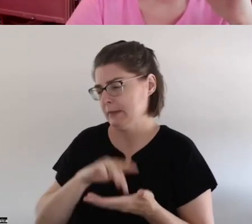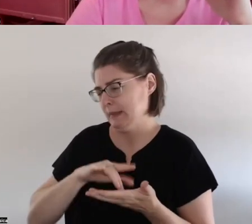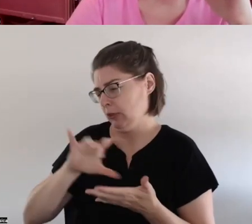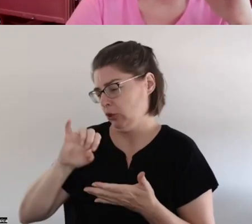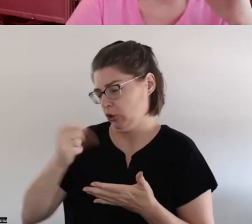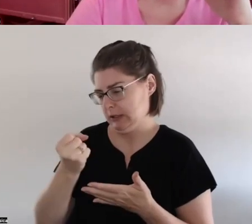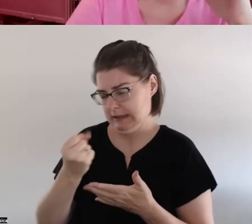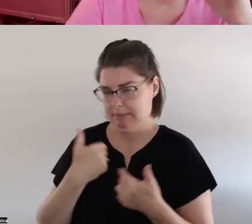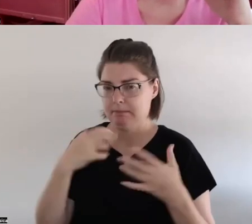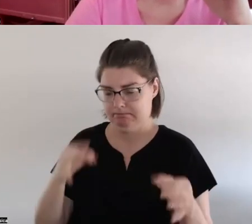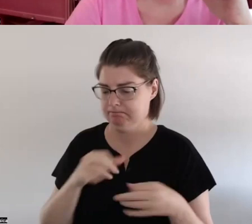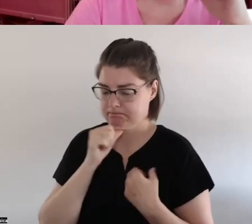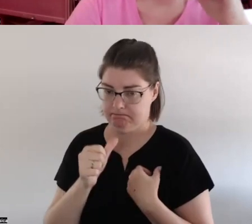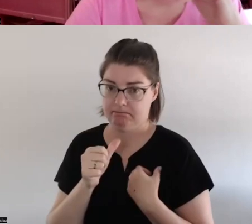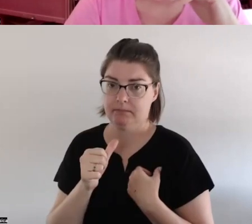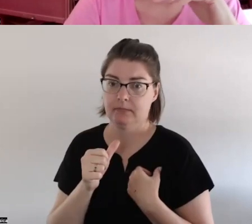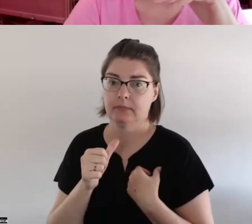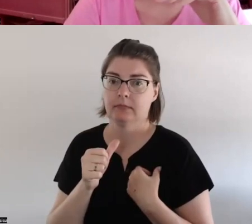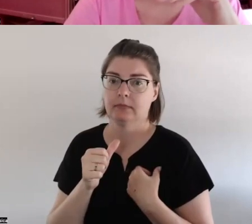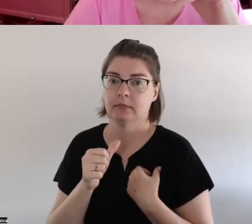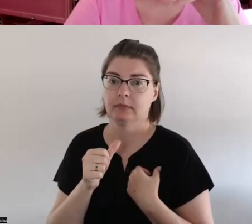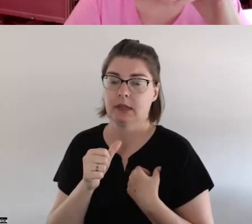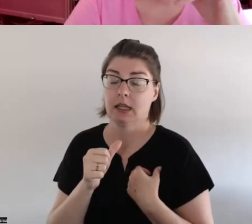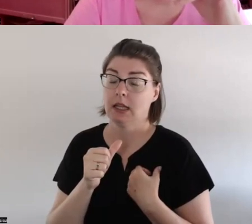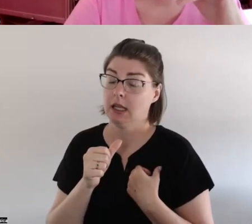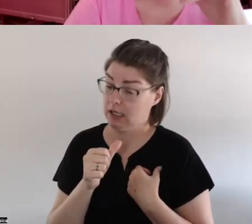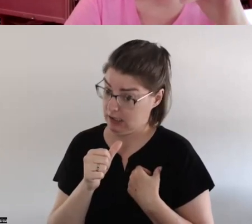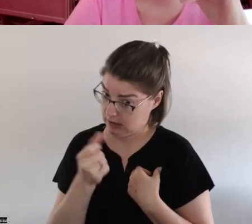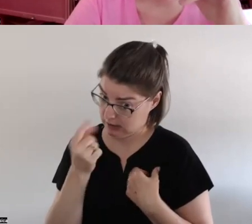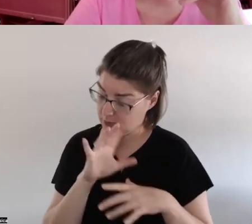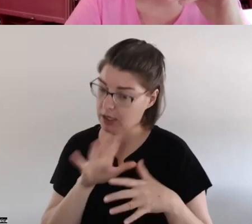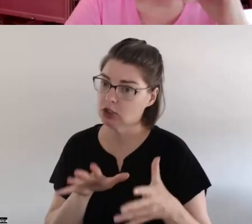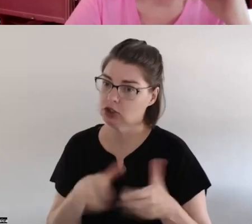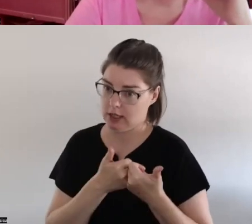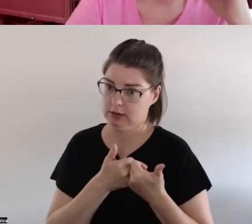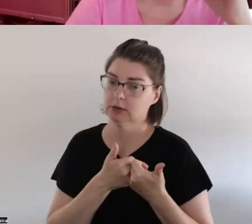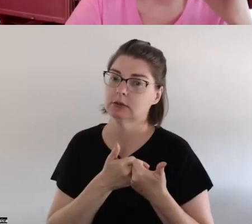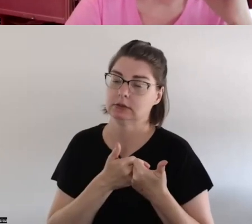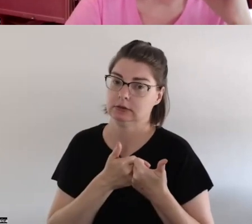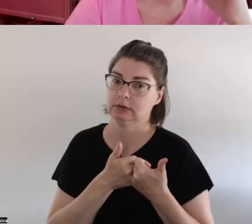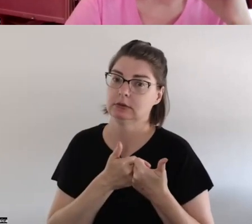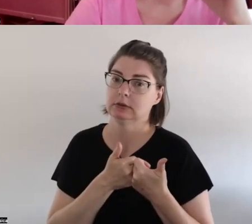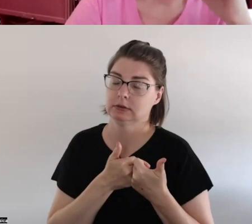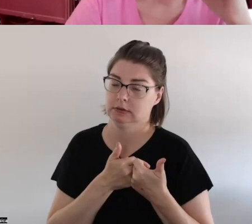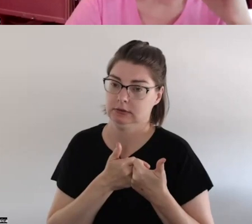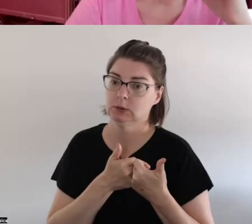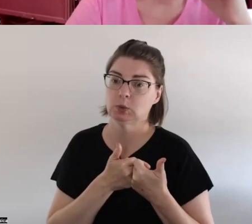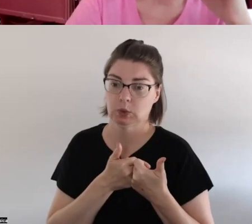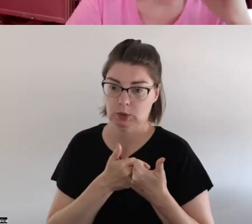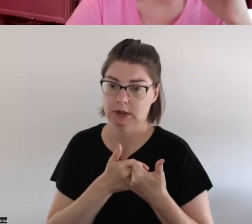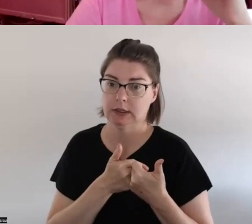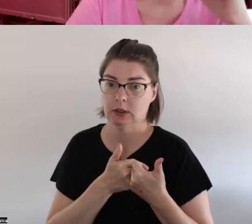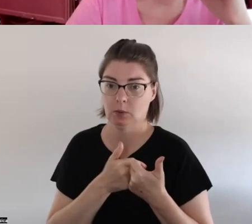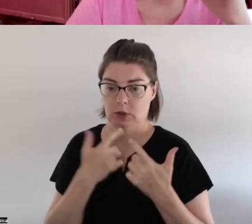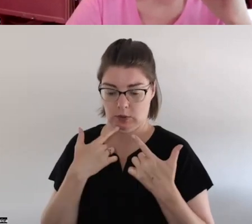but it sure makes it challenging you know to to live with um severe